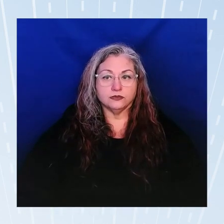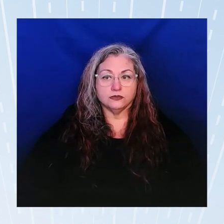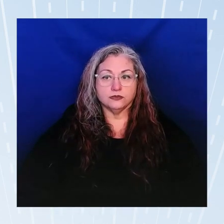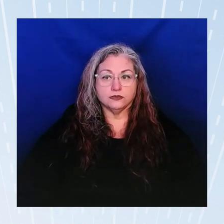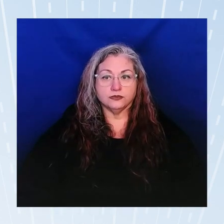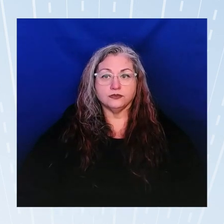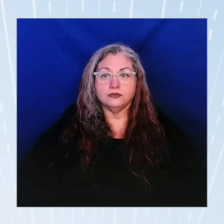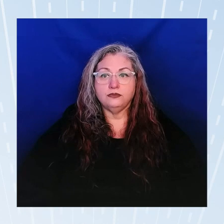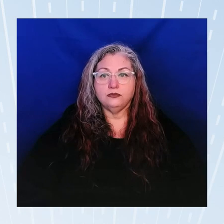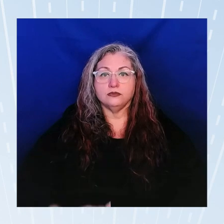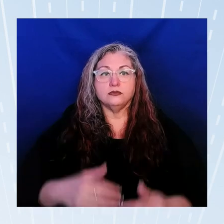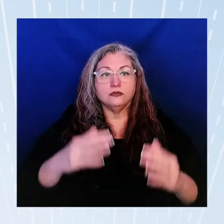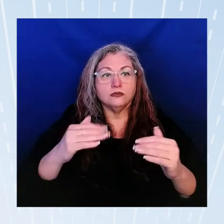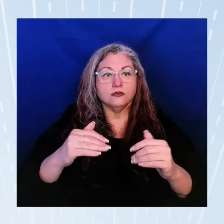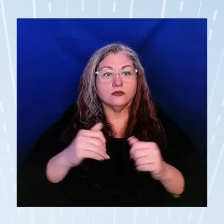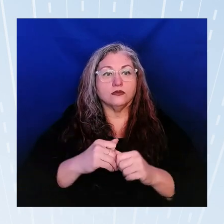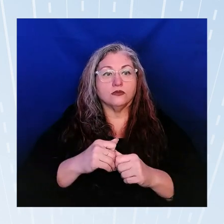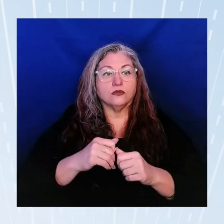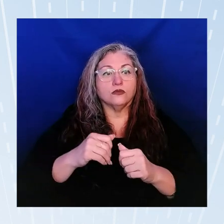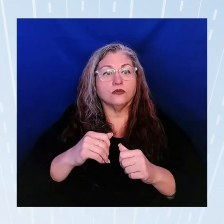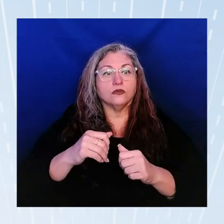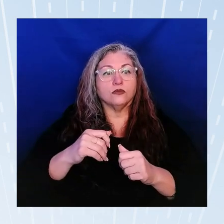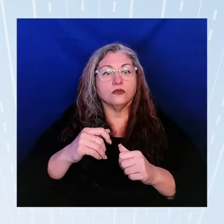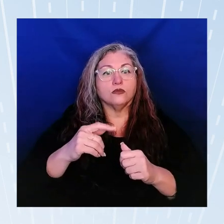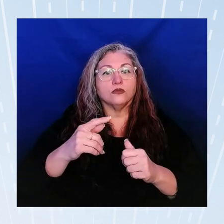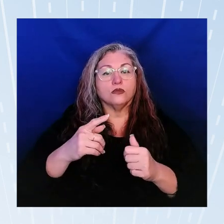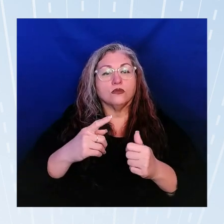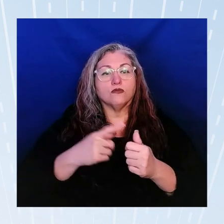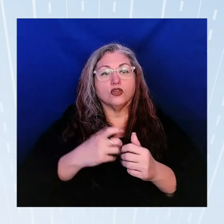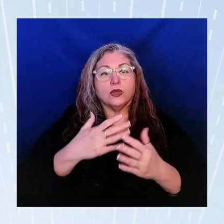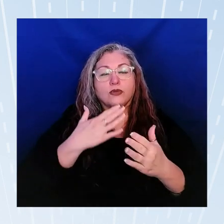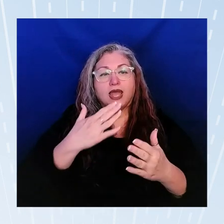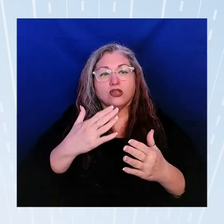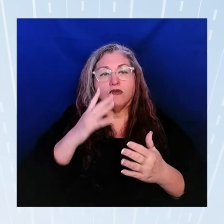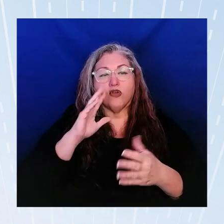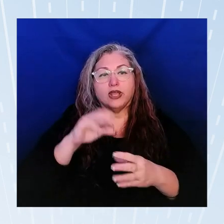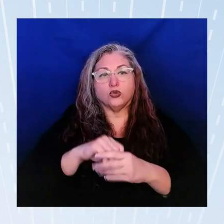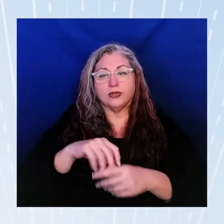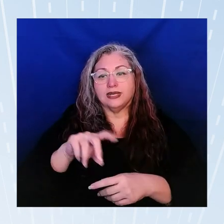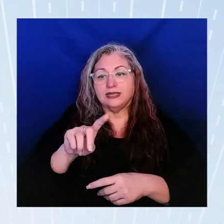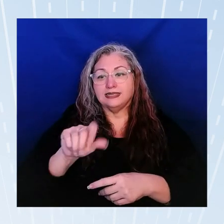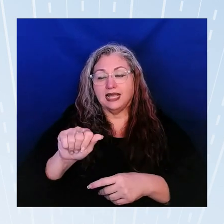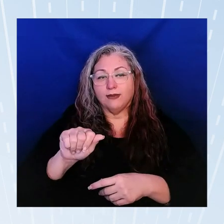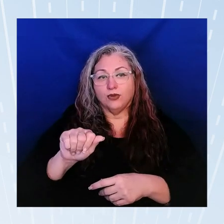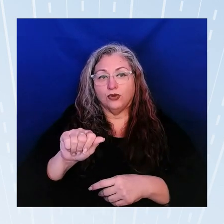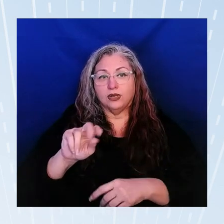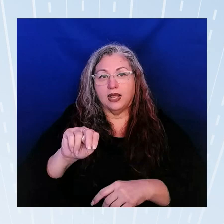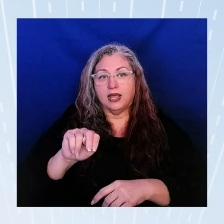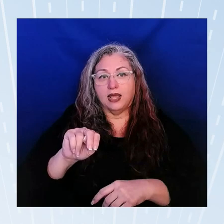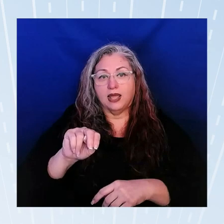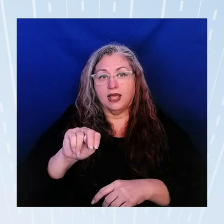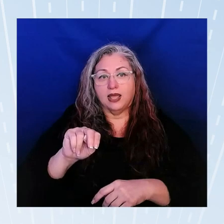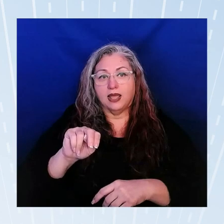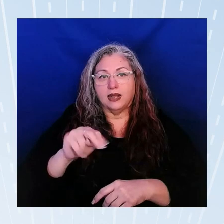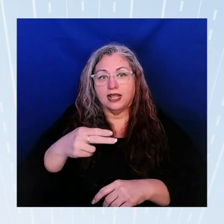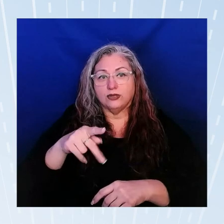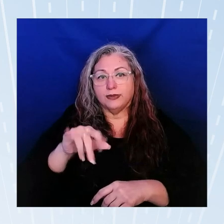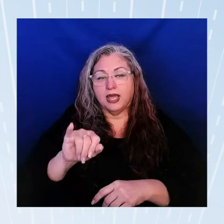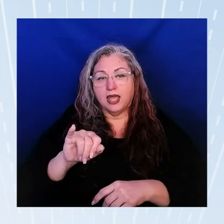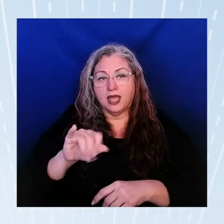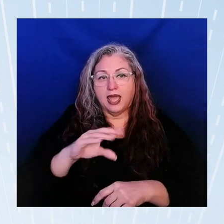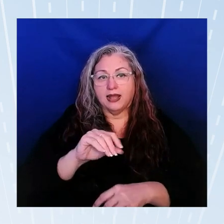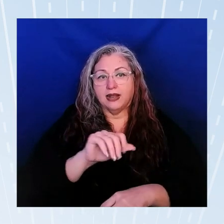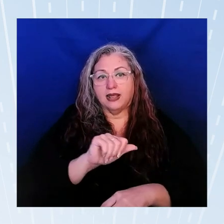First I want to thank you for including disabled NHPI and AA